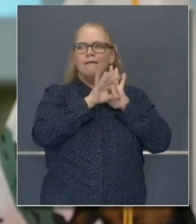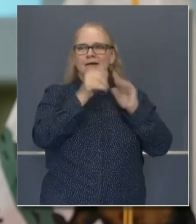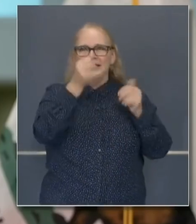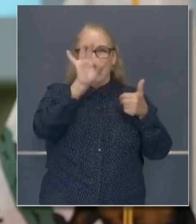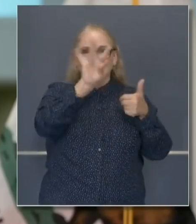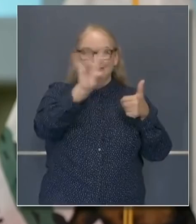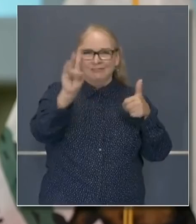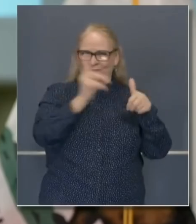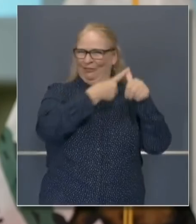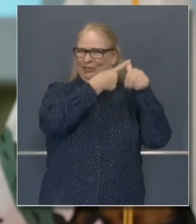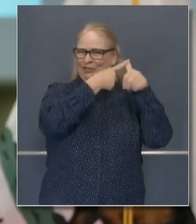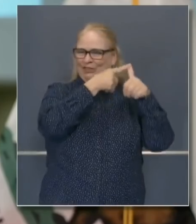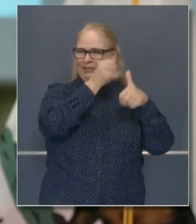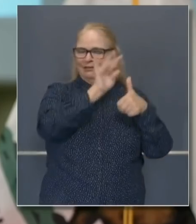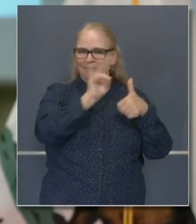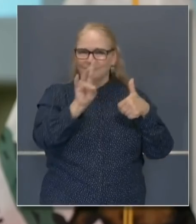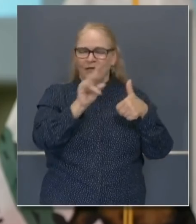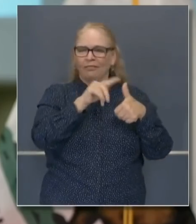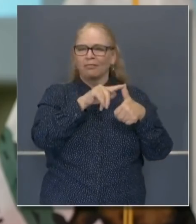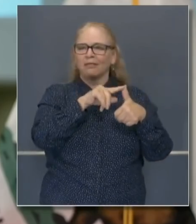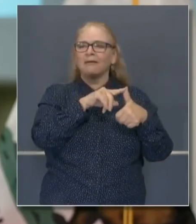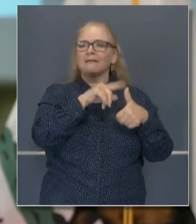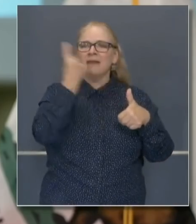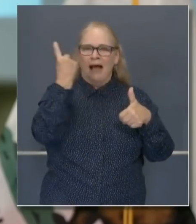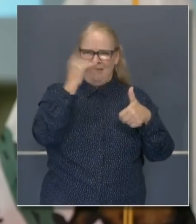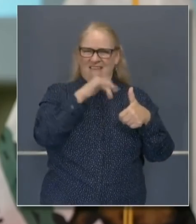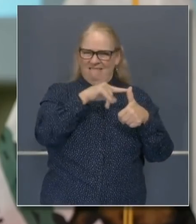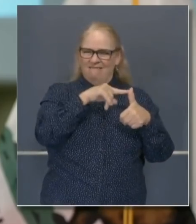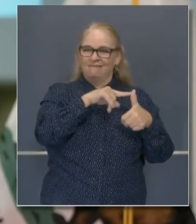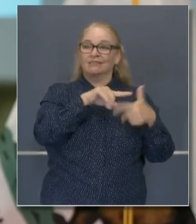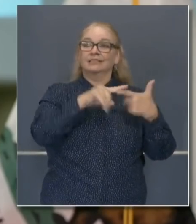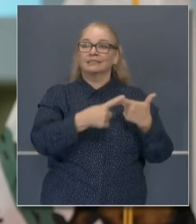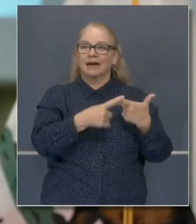the California Supreme Court to be followed by Alan Broussard.